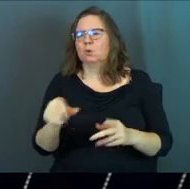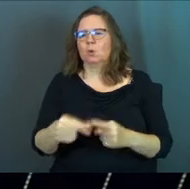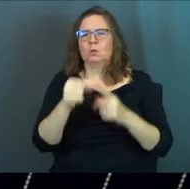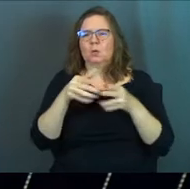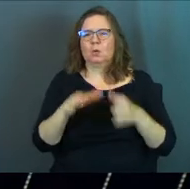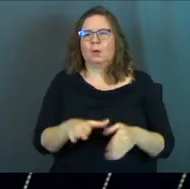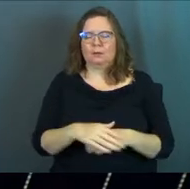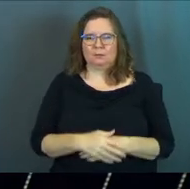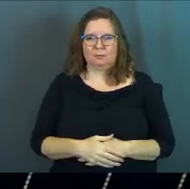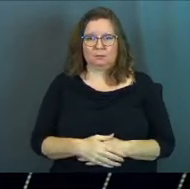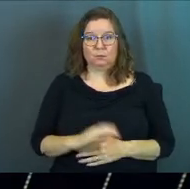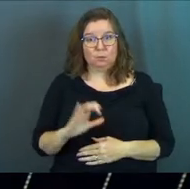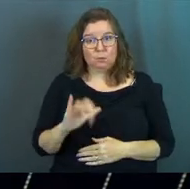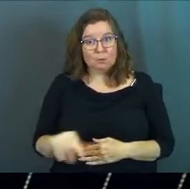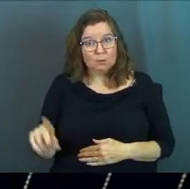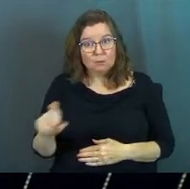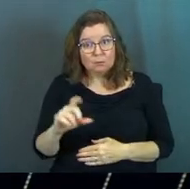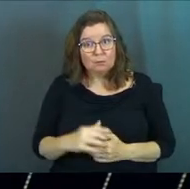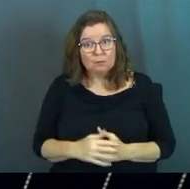unique way of doing things?